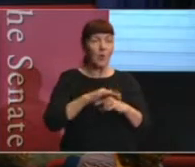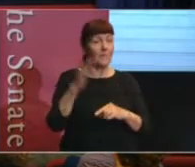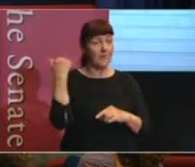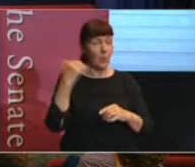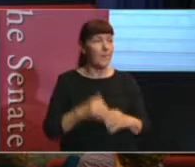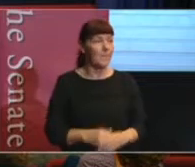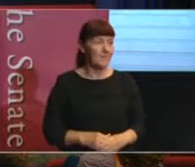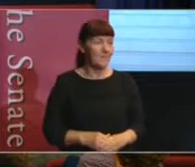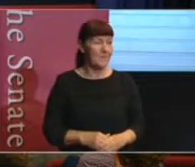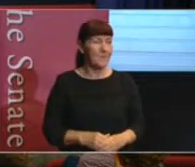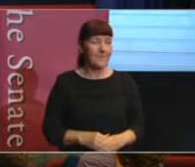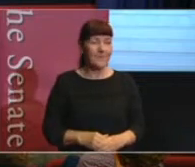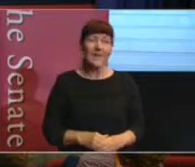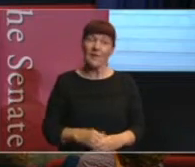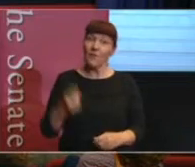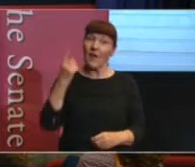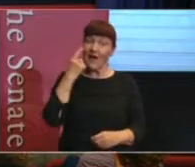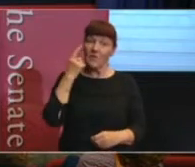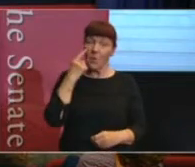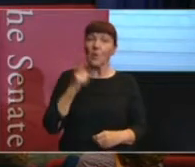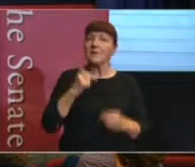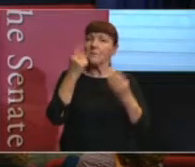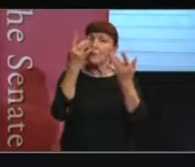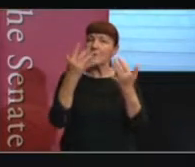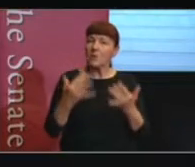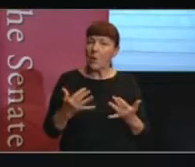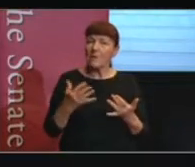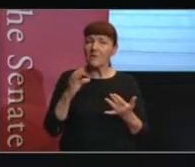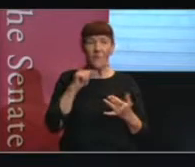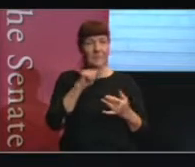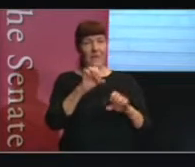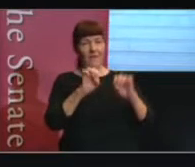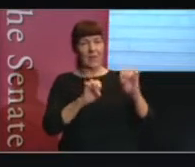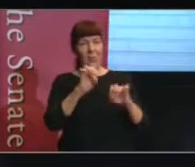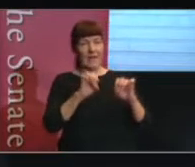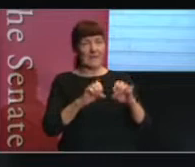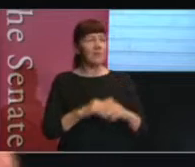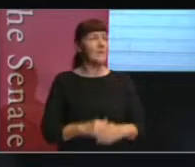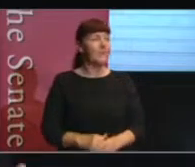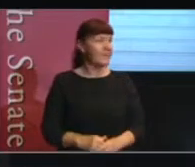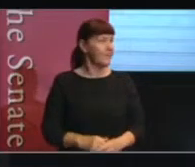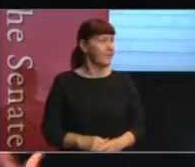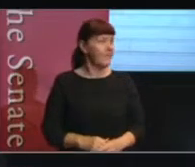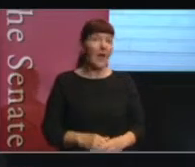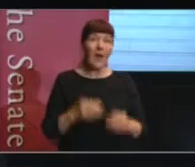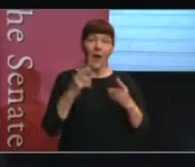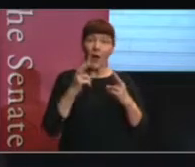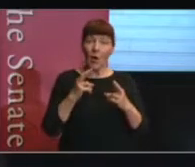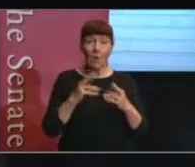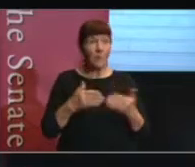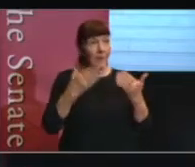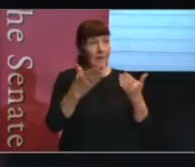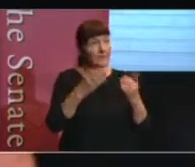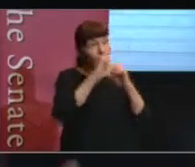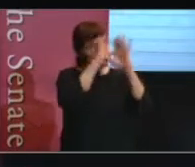So, if we just have a look at some of the results of this evaluation process, I hope to give you an idea